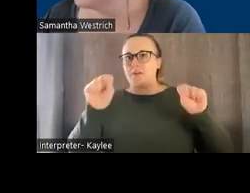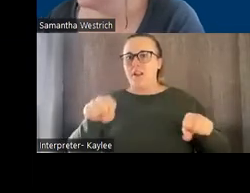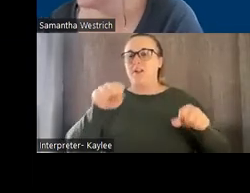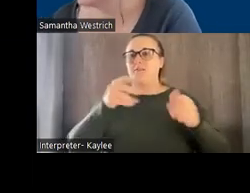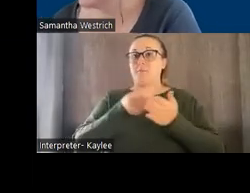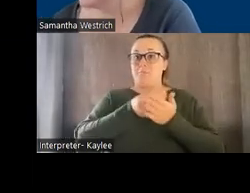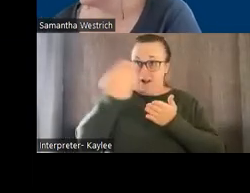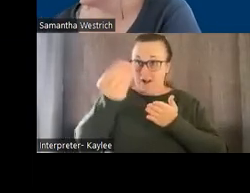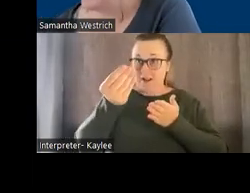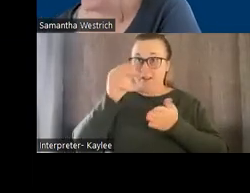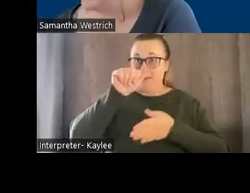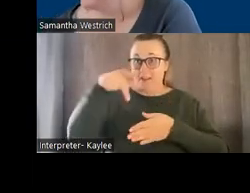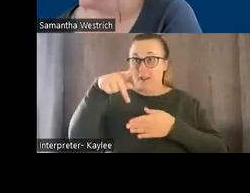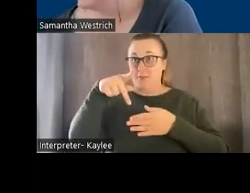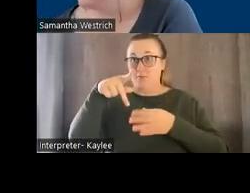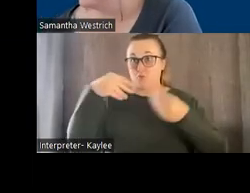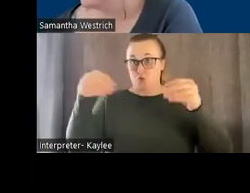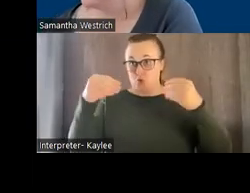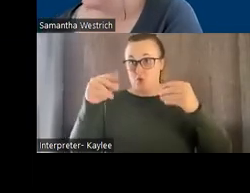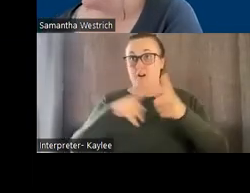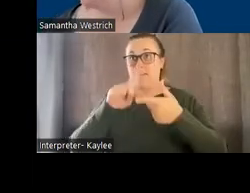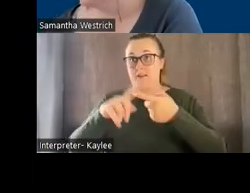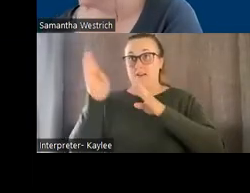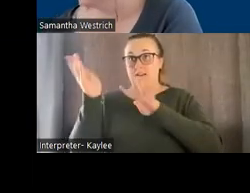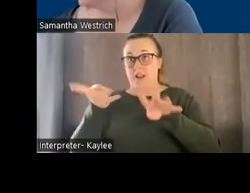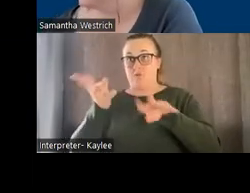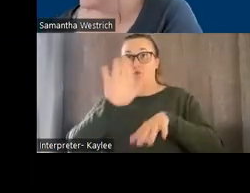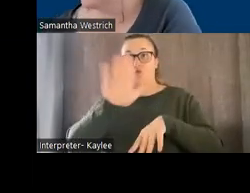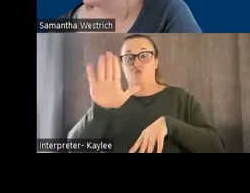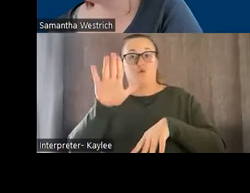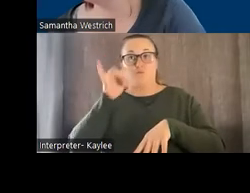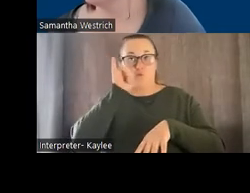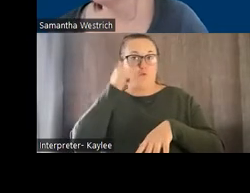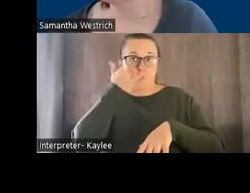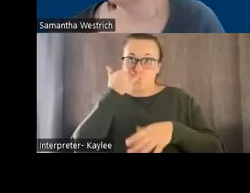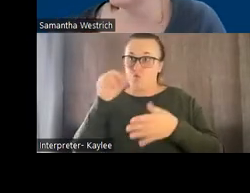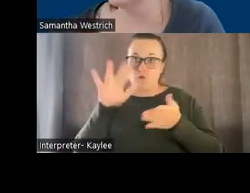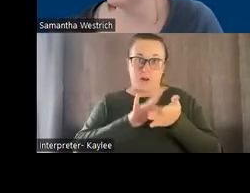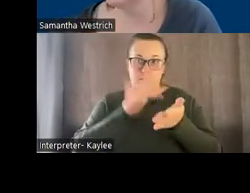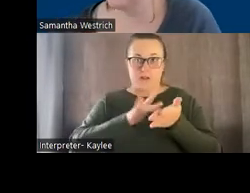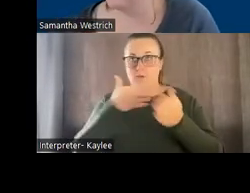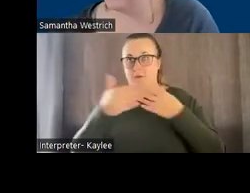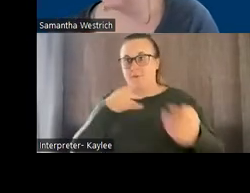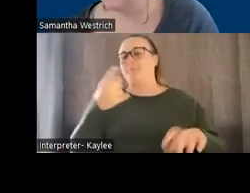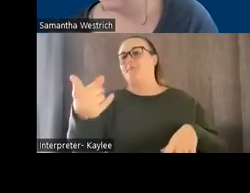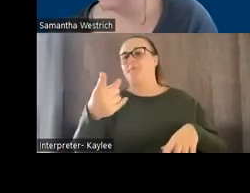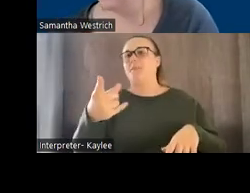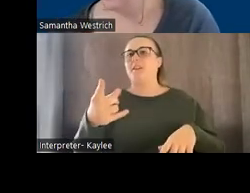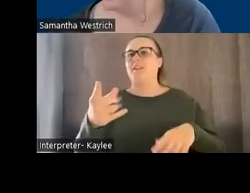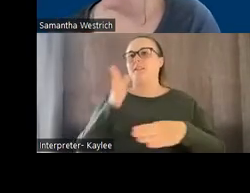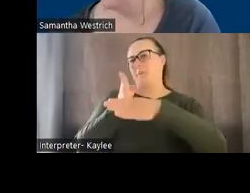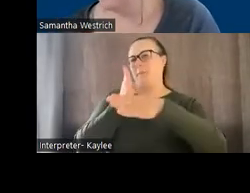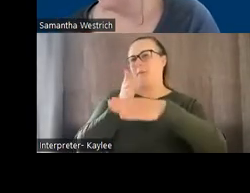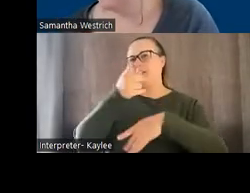So this is a kind of the intermediate grid size. So it's a seven by seven.